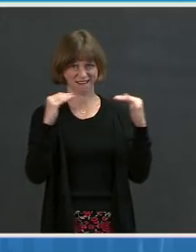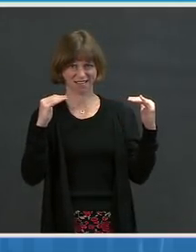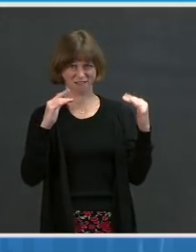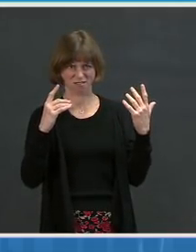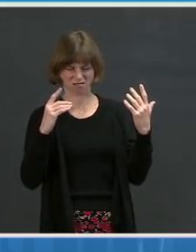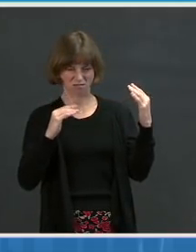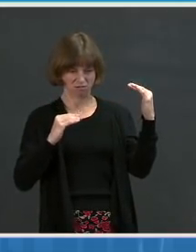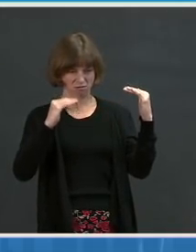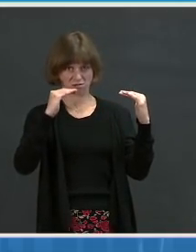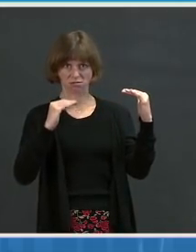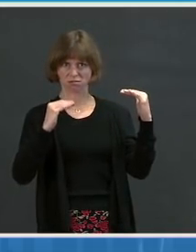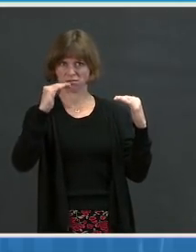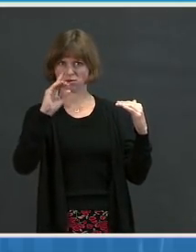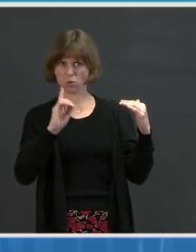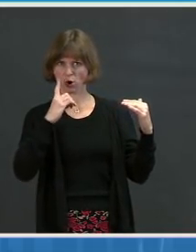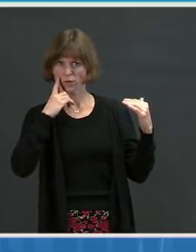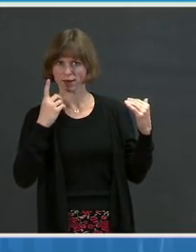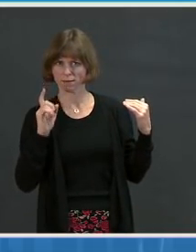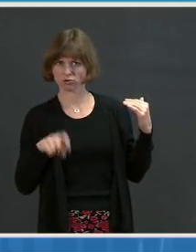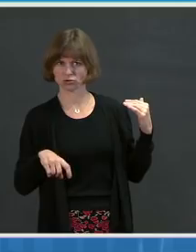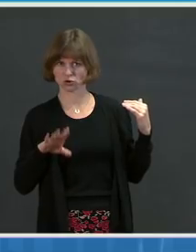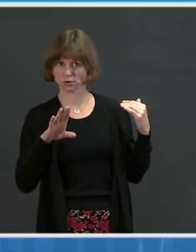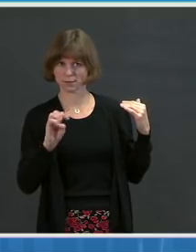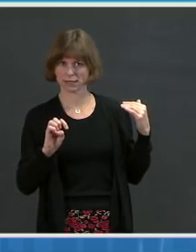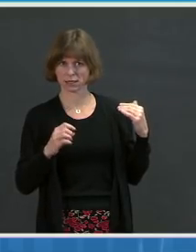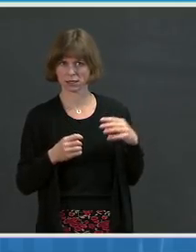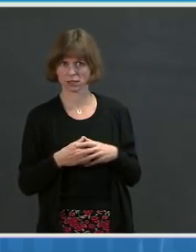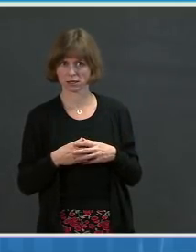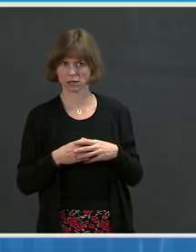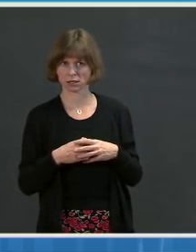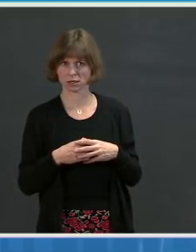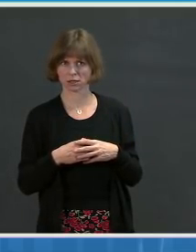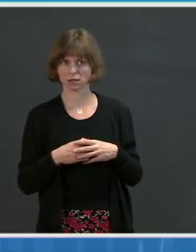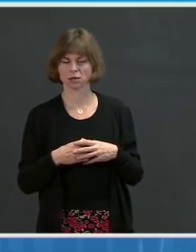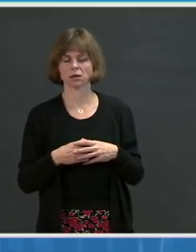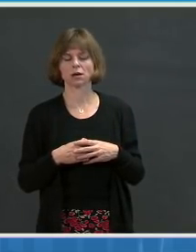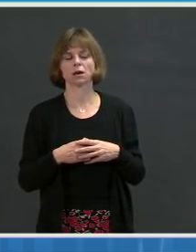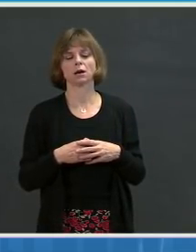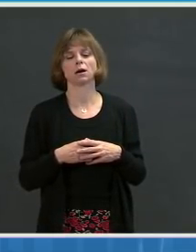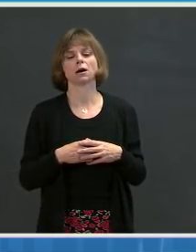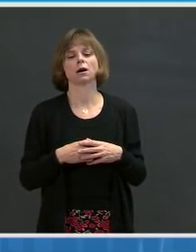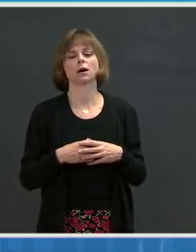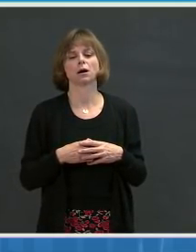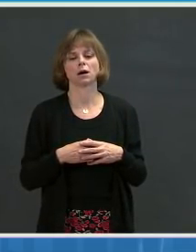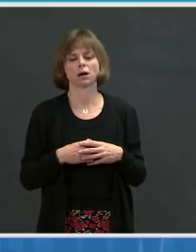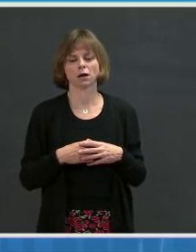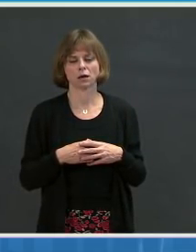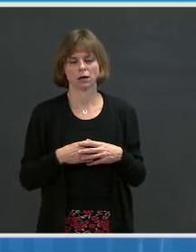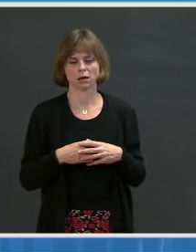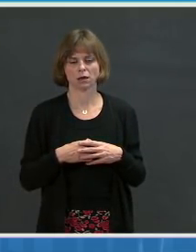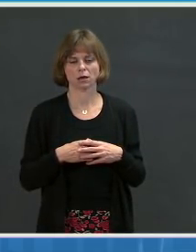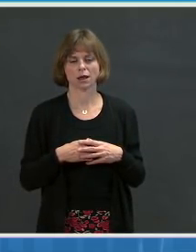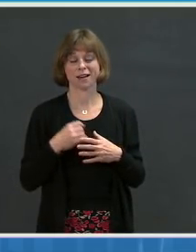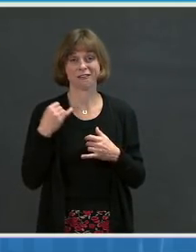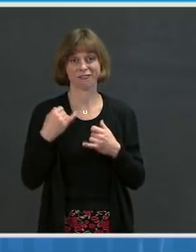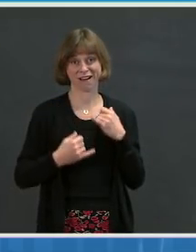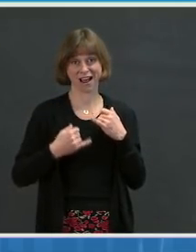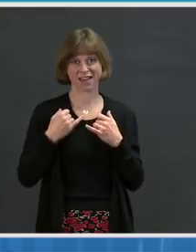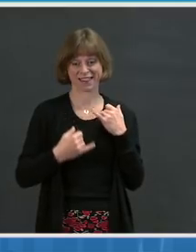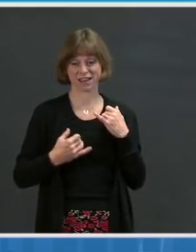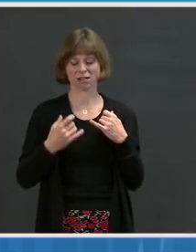And then finally, even before the weather hit, we were seeing